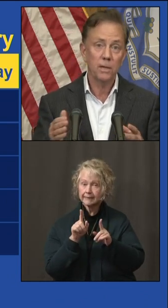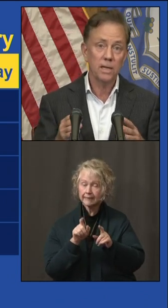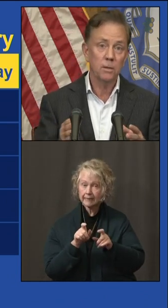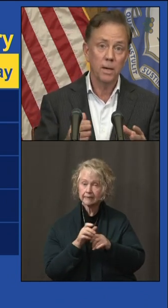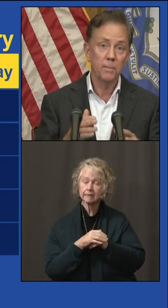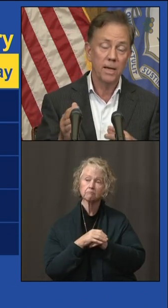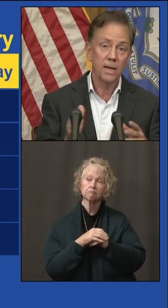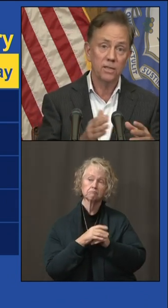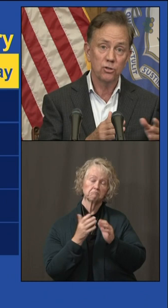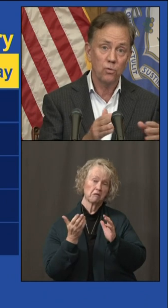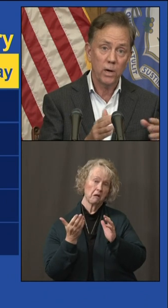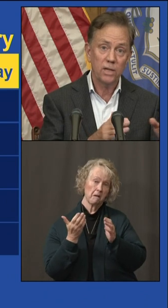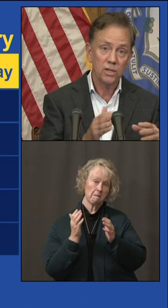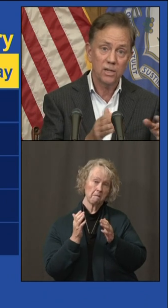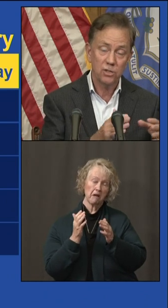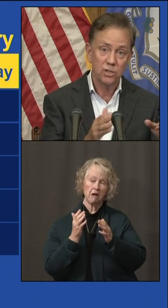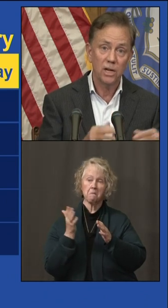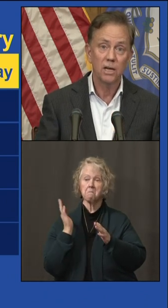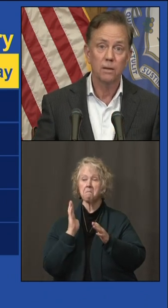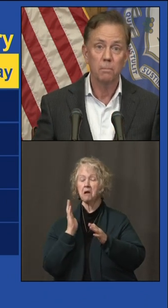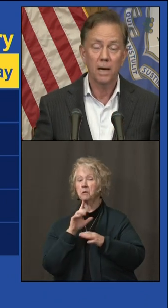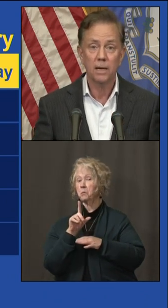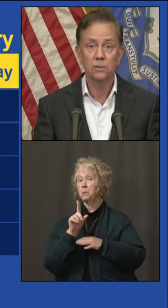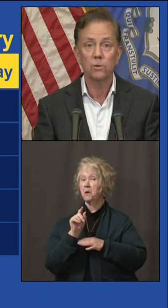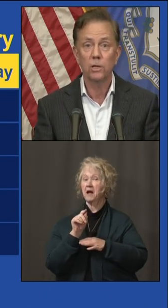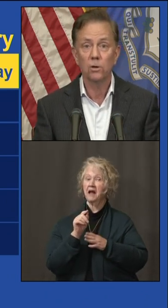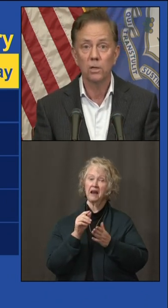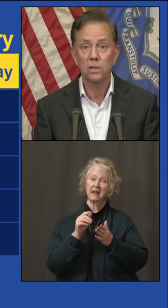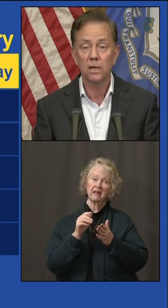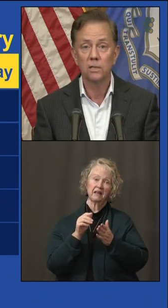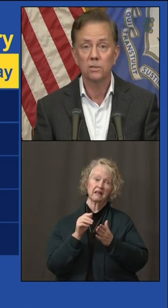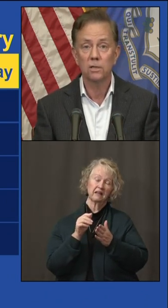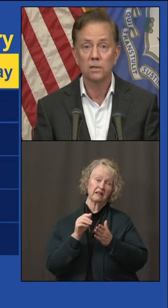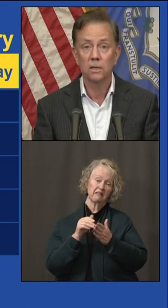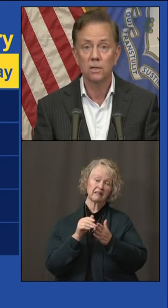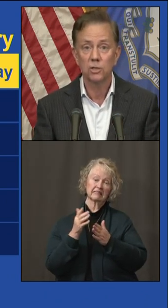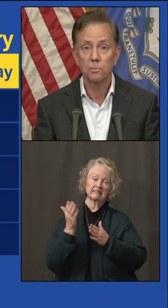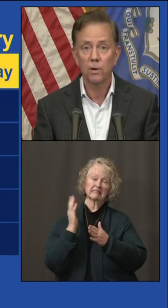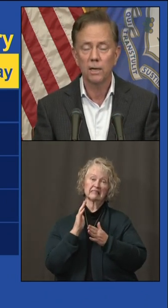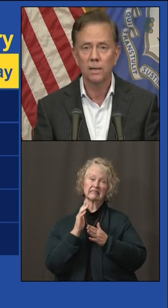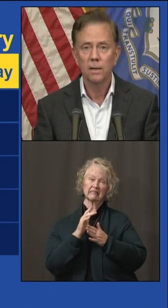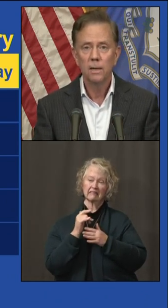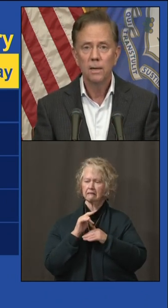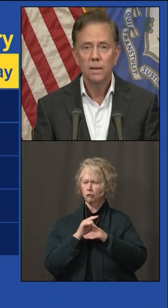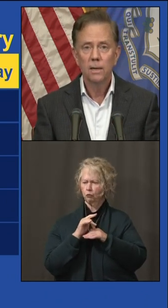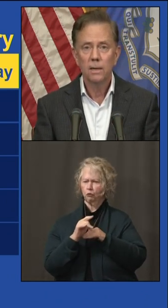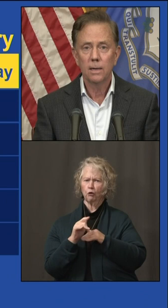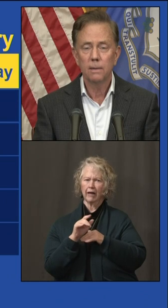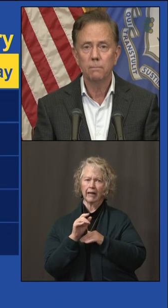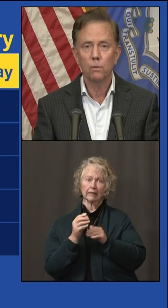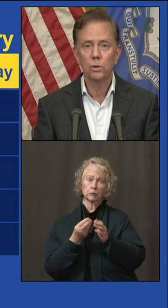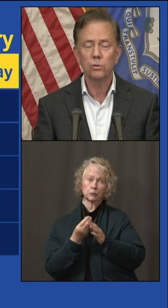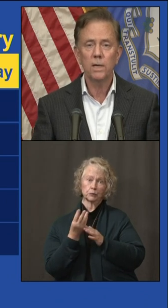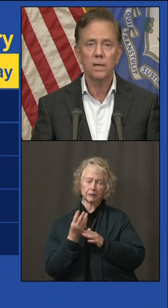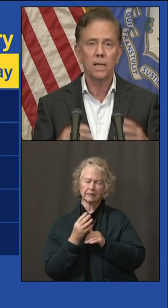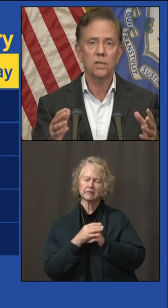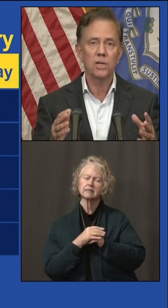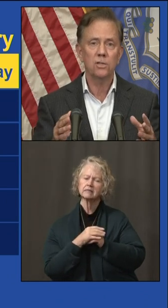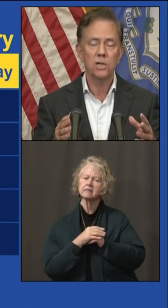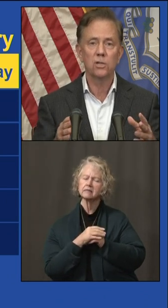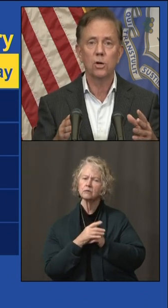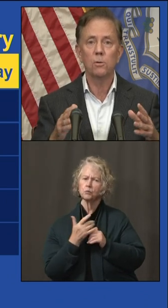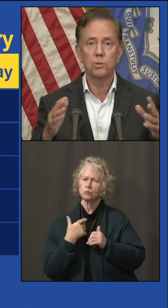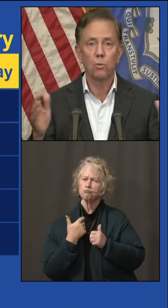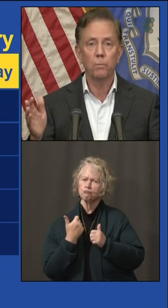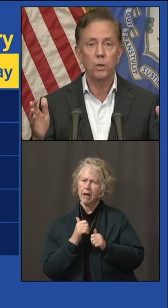Compare that to maybe getting 20 tests a day and back during the early days in the spring. We're trying to get